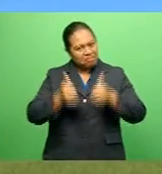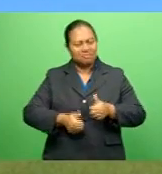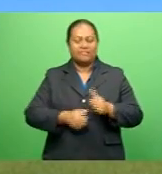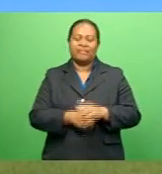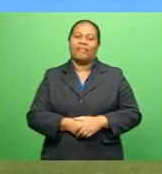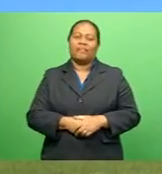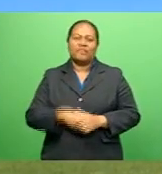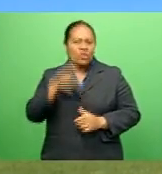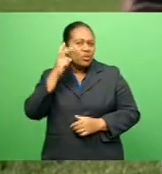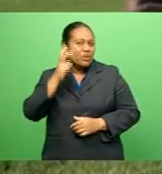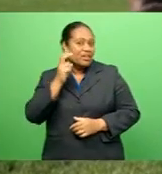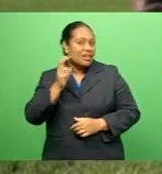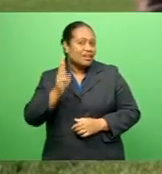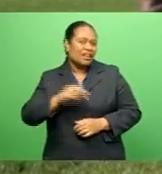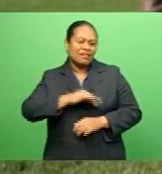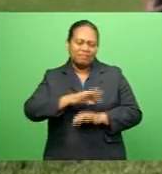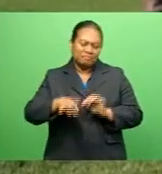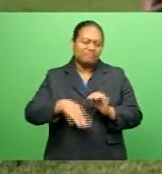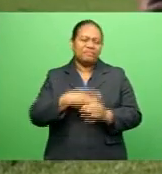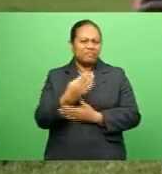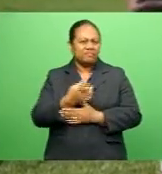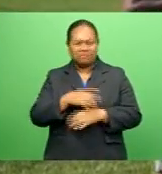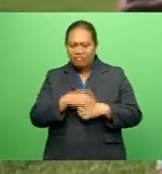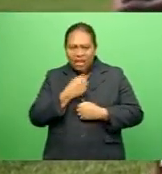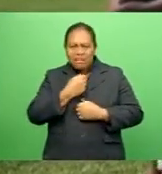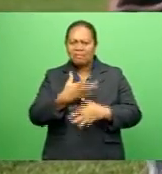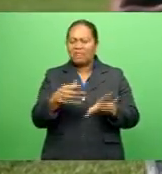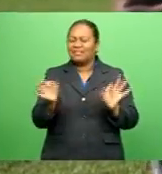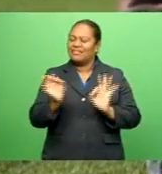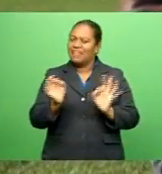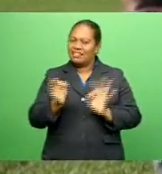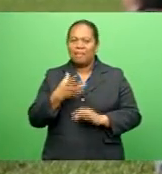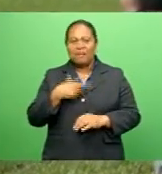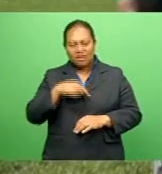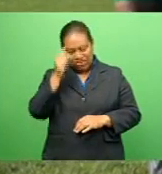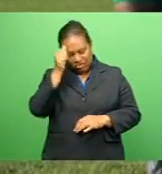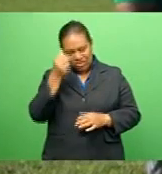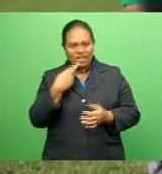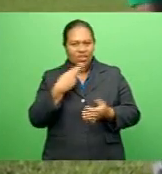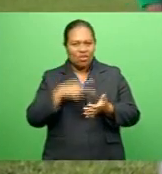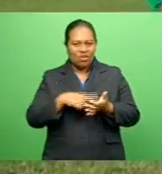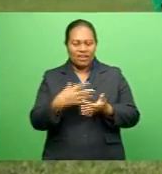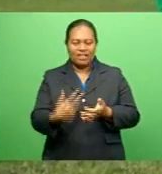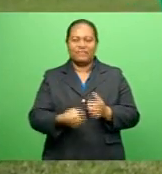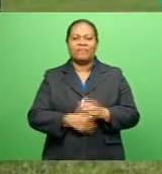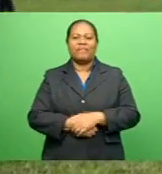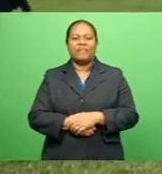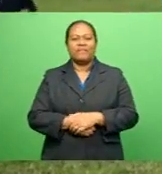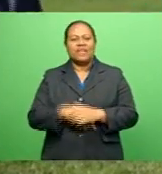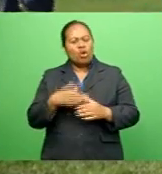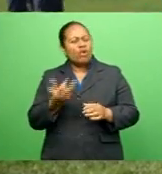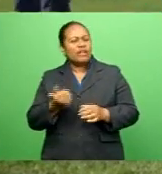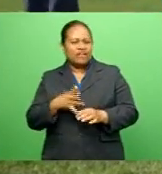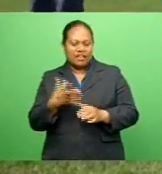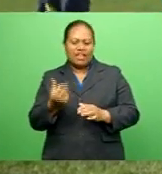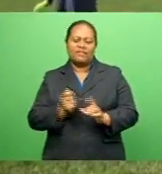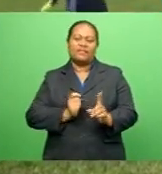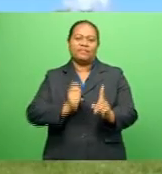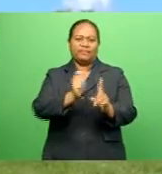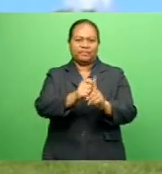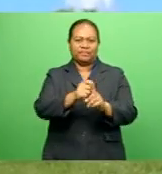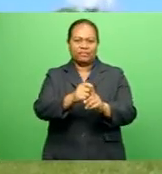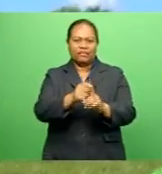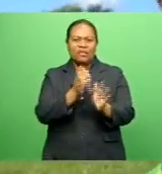it didn't come to us as a surprise that she broke the record The 17-year-old has already set her target heading towards the Fiji